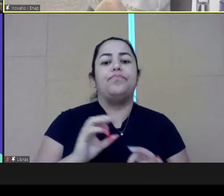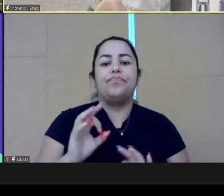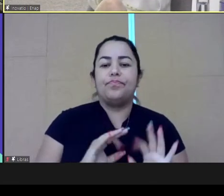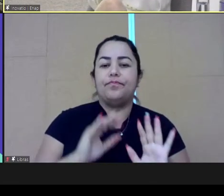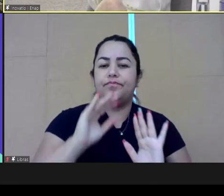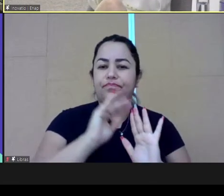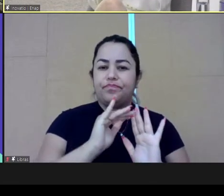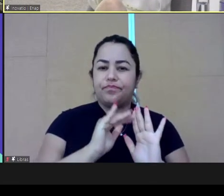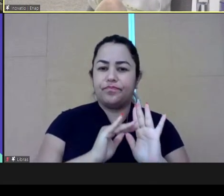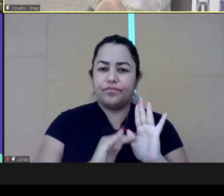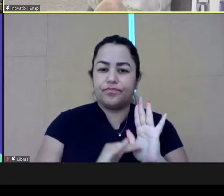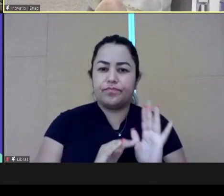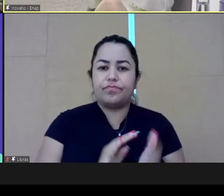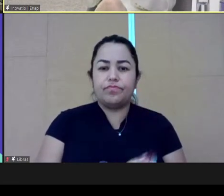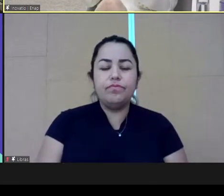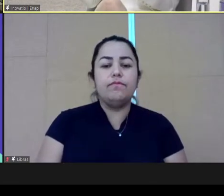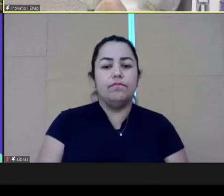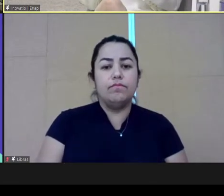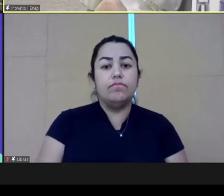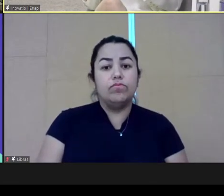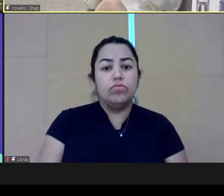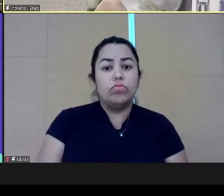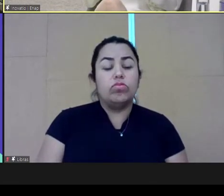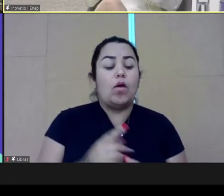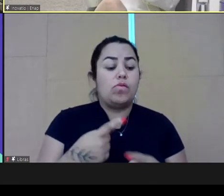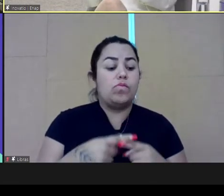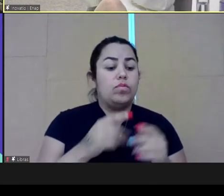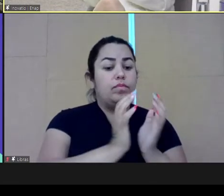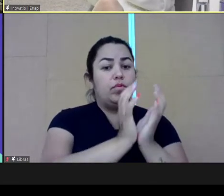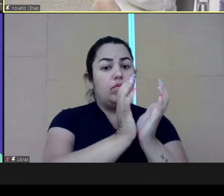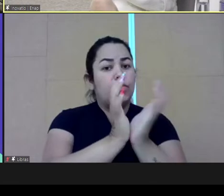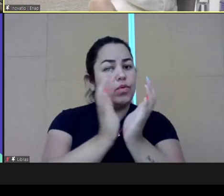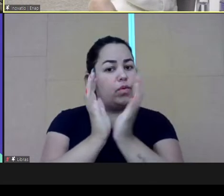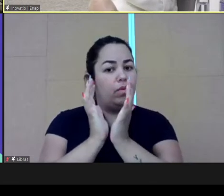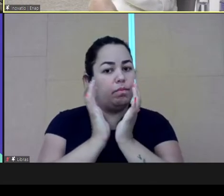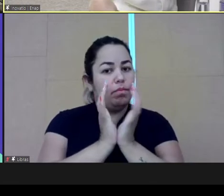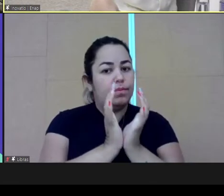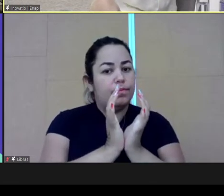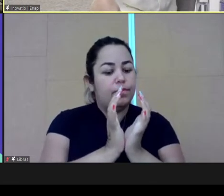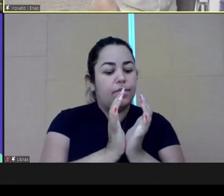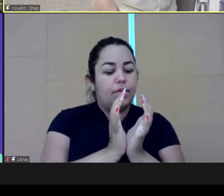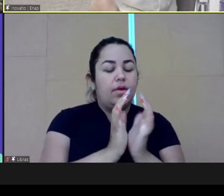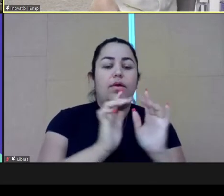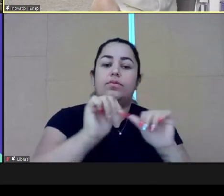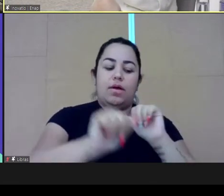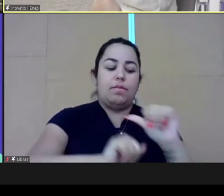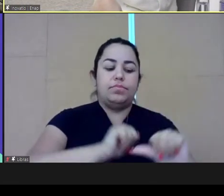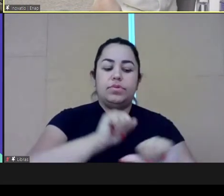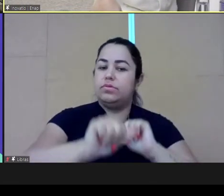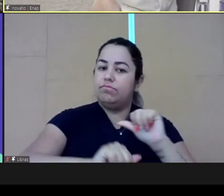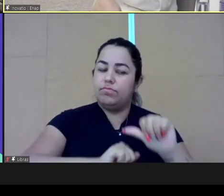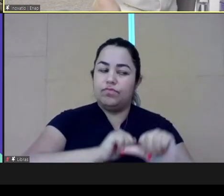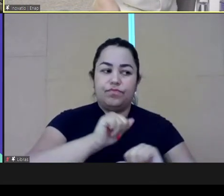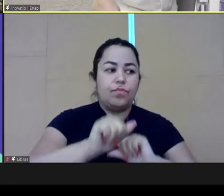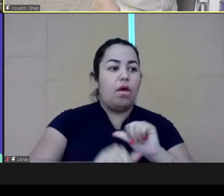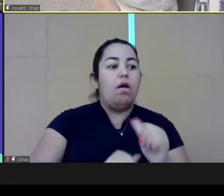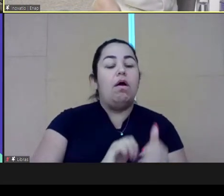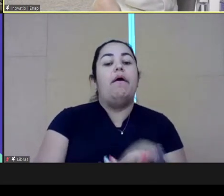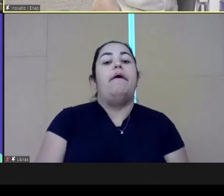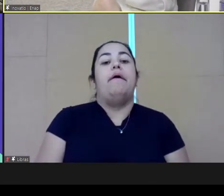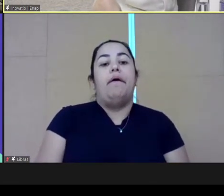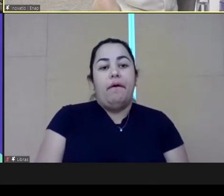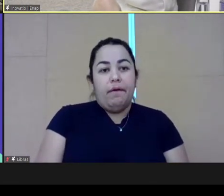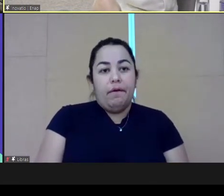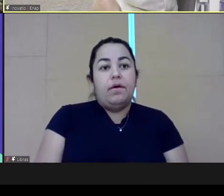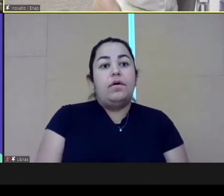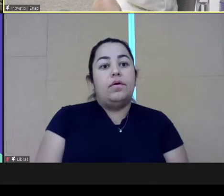we are conducting the programs of development because you start with a group and they change a